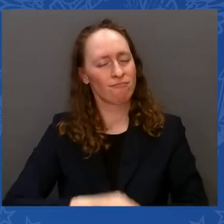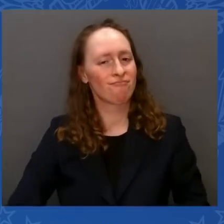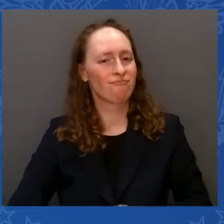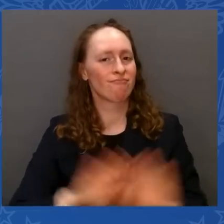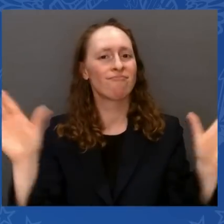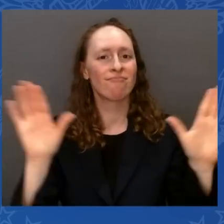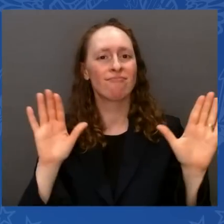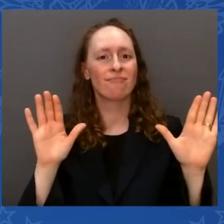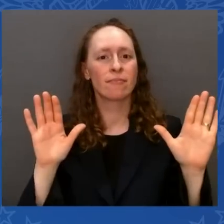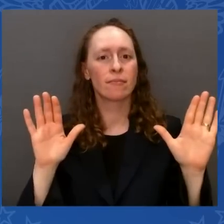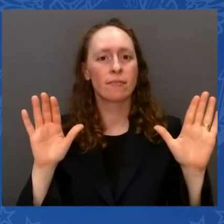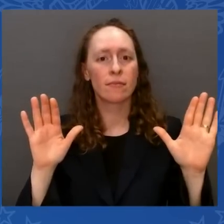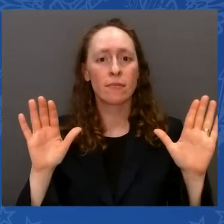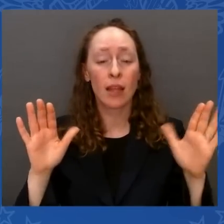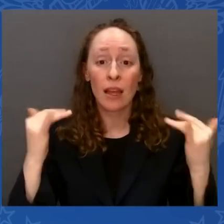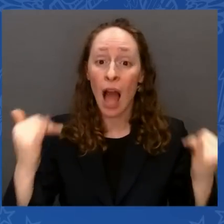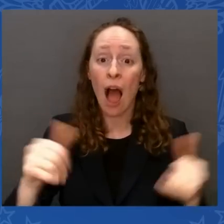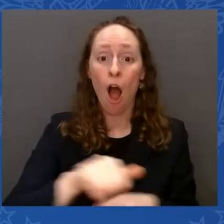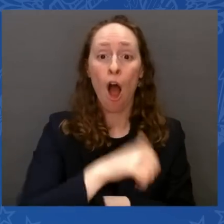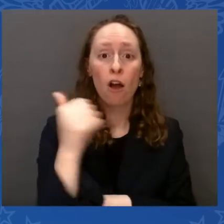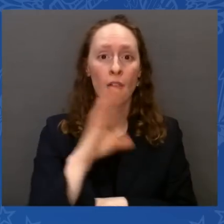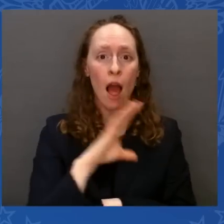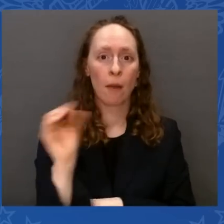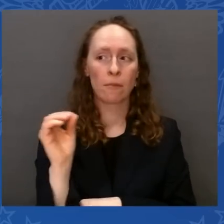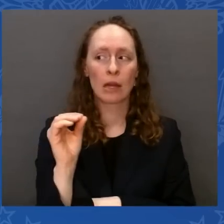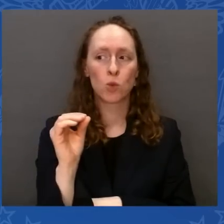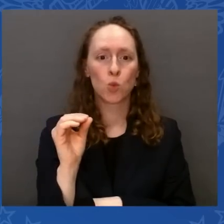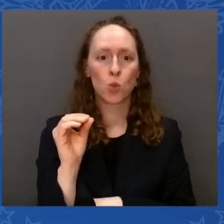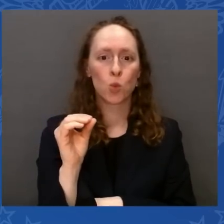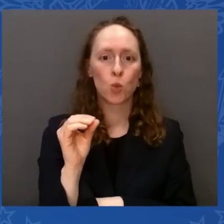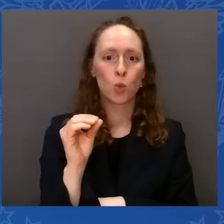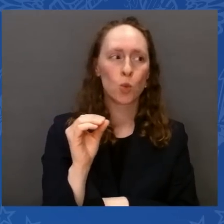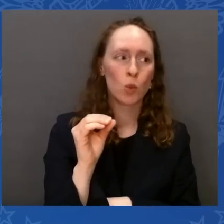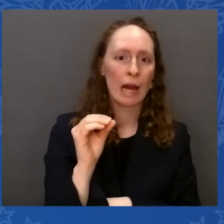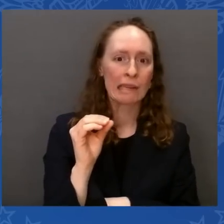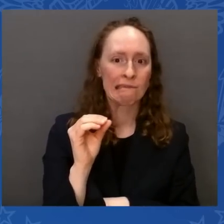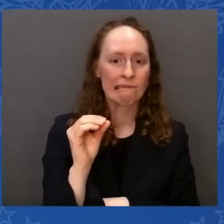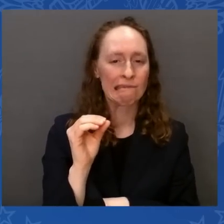insulin is going to have to lower their prices to 35 because they can't compete.